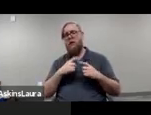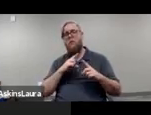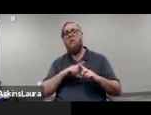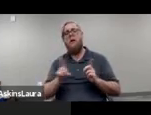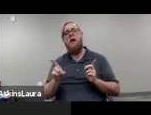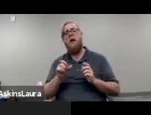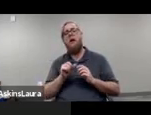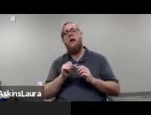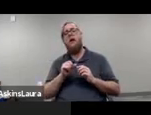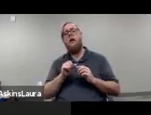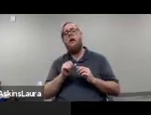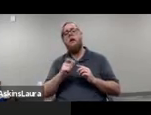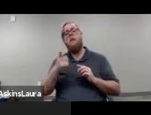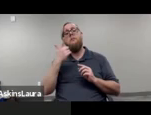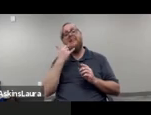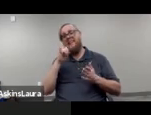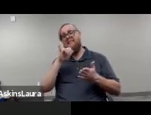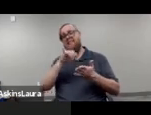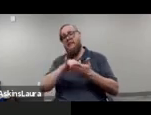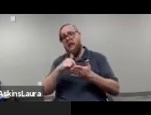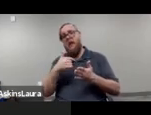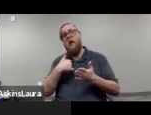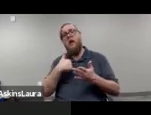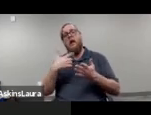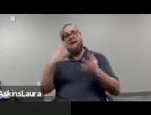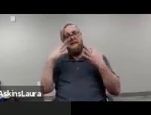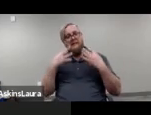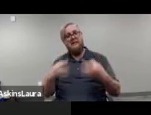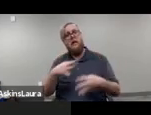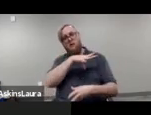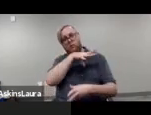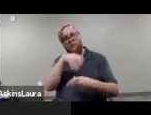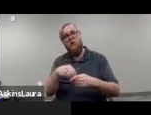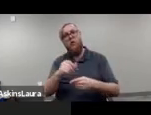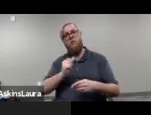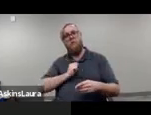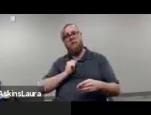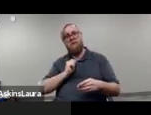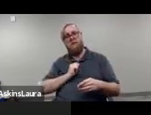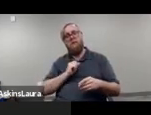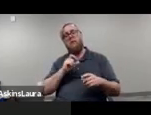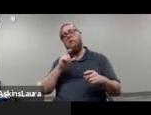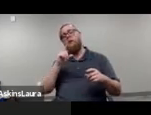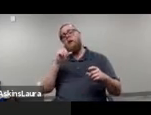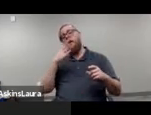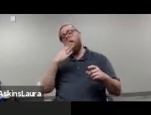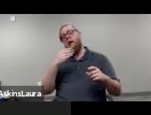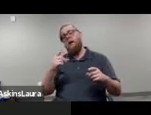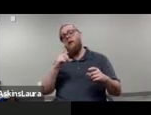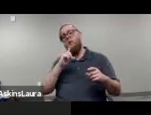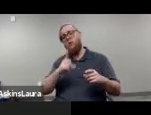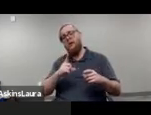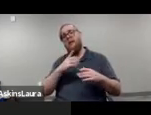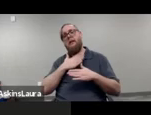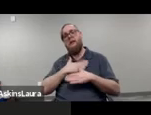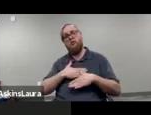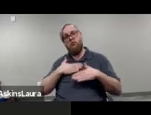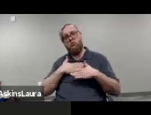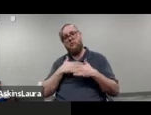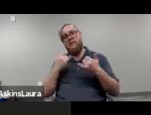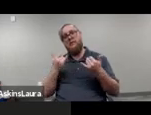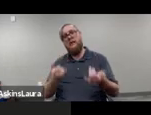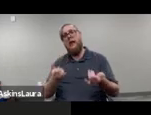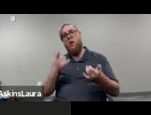you know because of that I wanted to get involved and I think it's really important now because